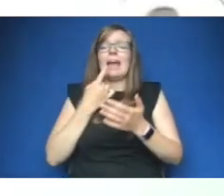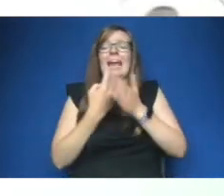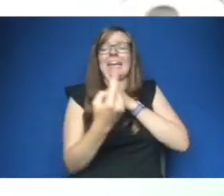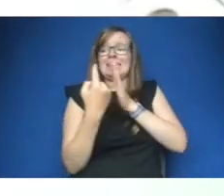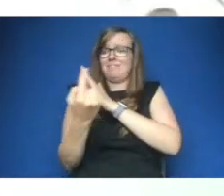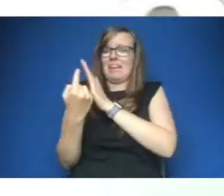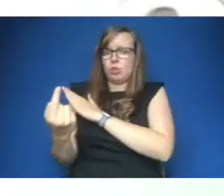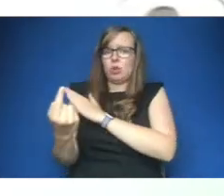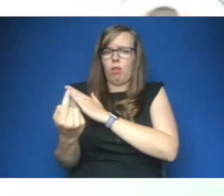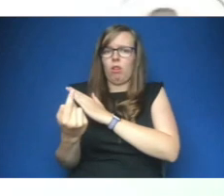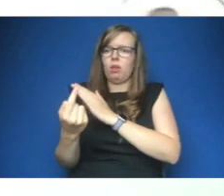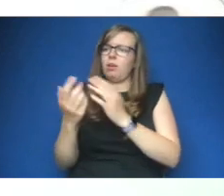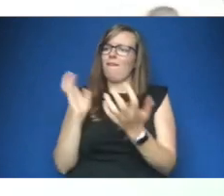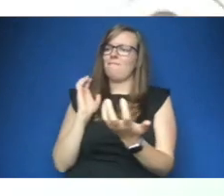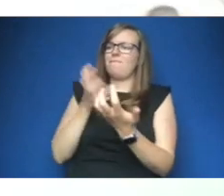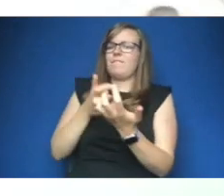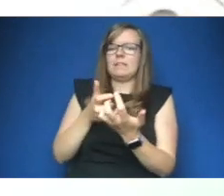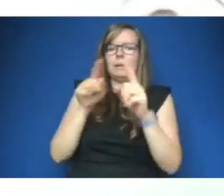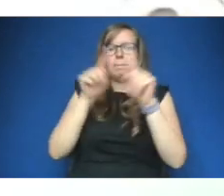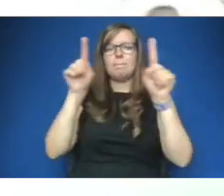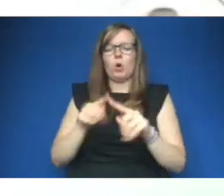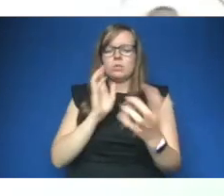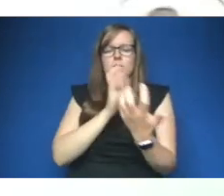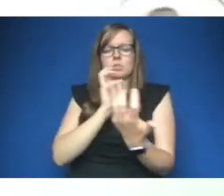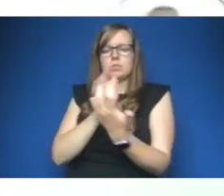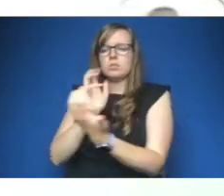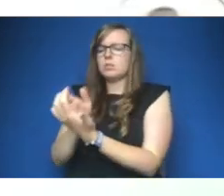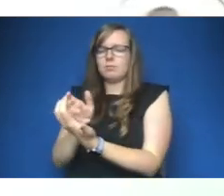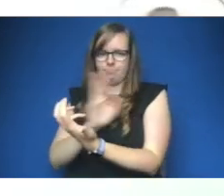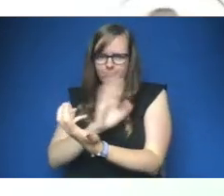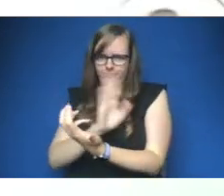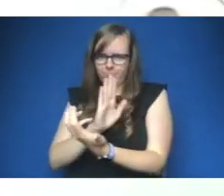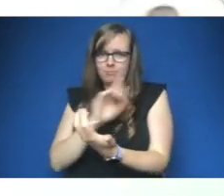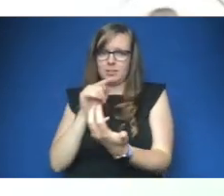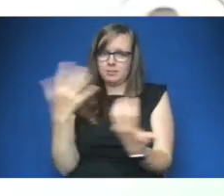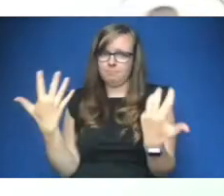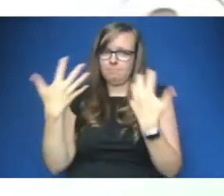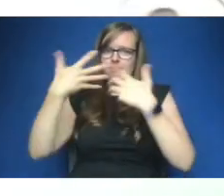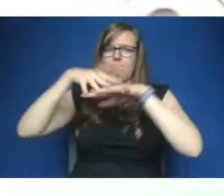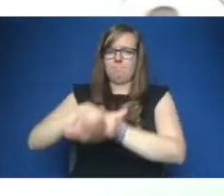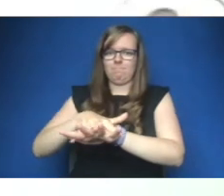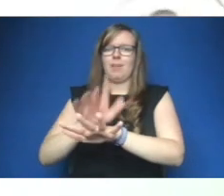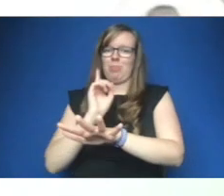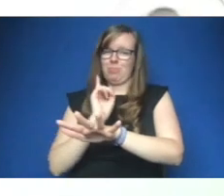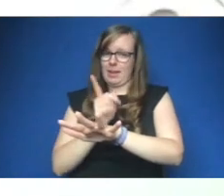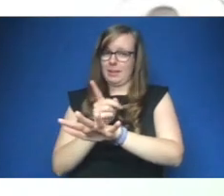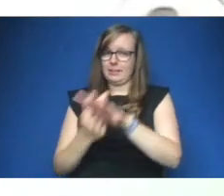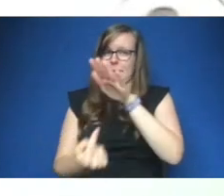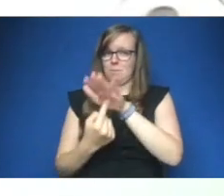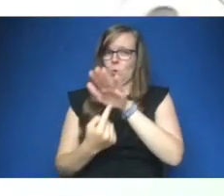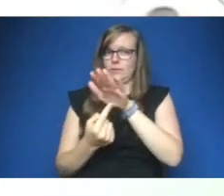into one box therefore intersectionality must also be recognized and an importance put onto that